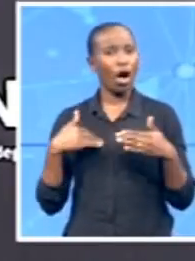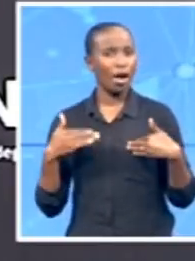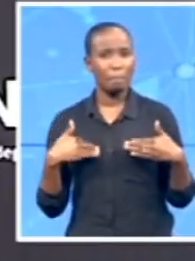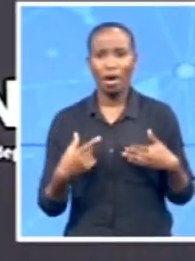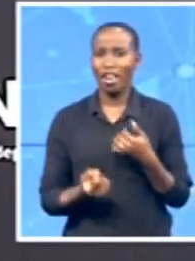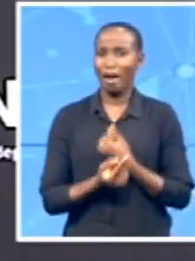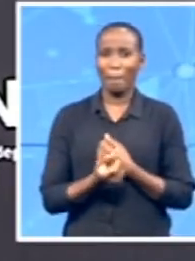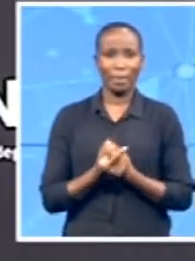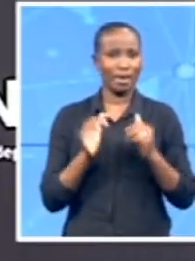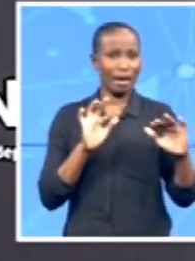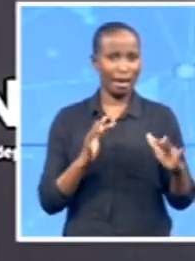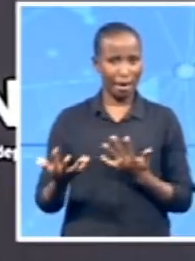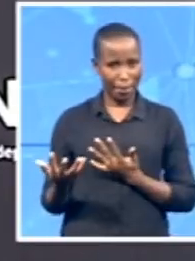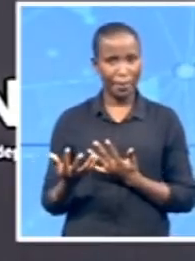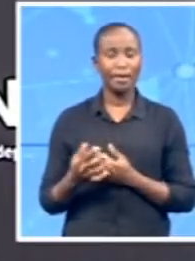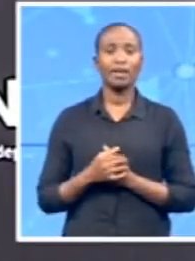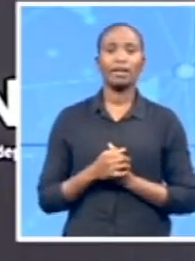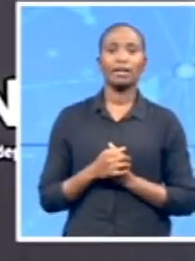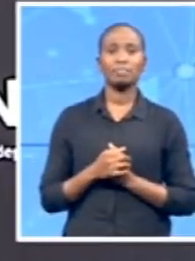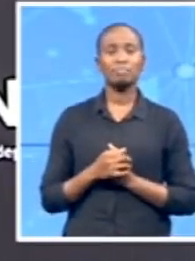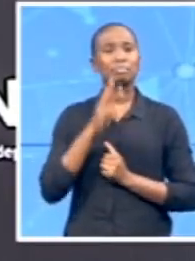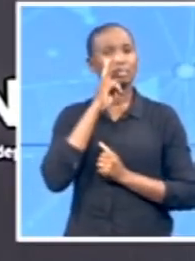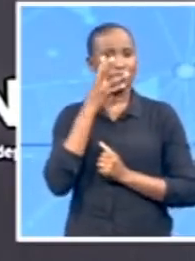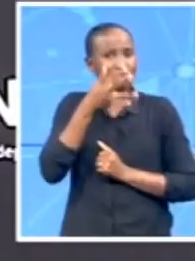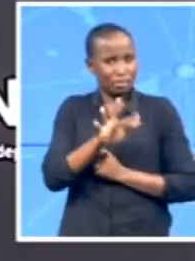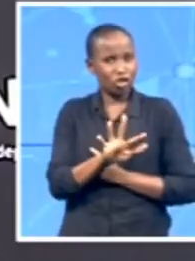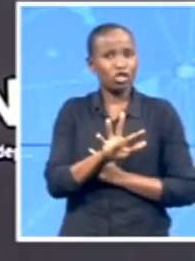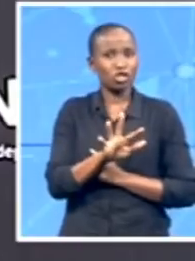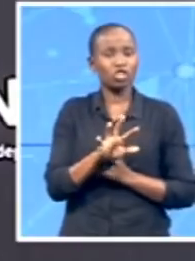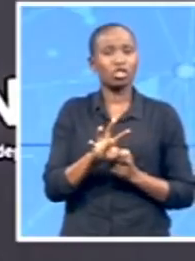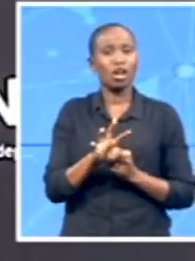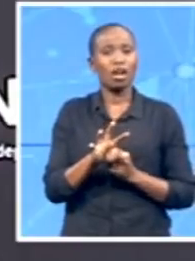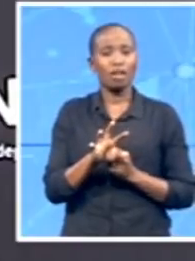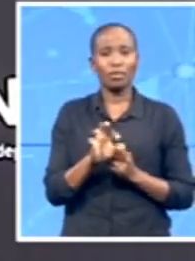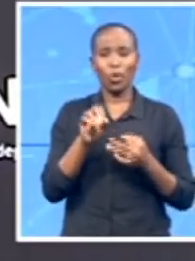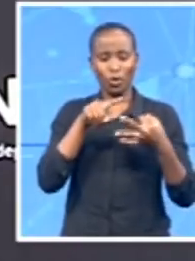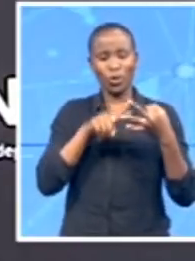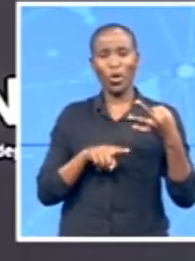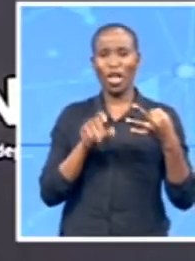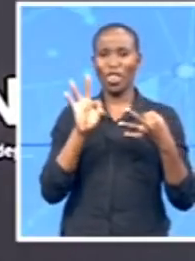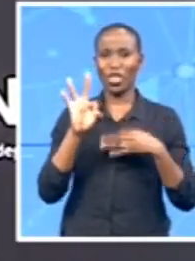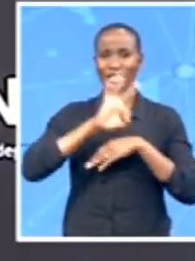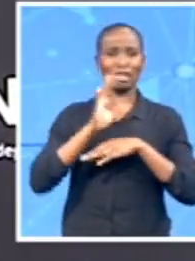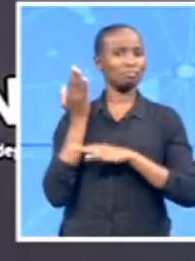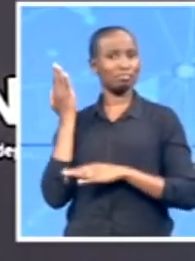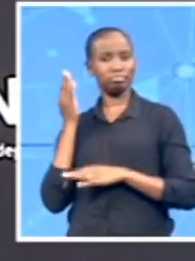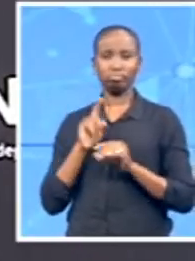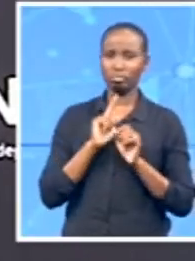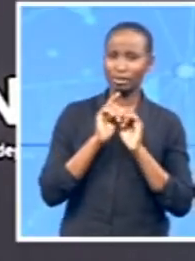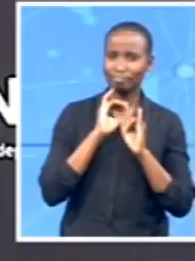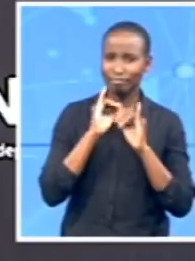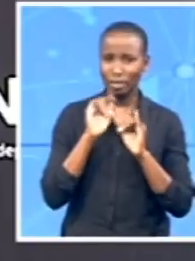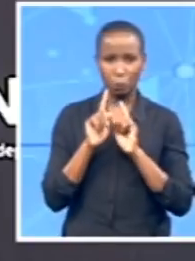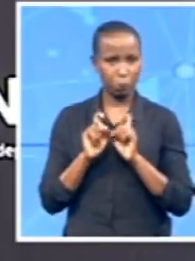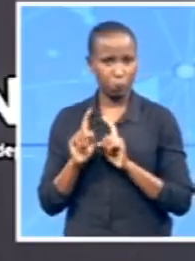We've seen them over the last three days question various of the candidates on their judicial judgments, but also on the leadership and management